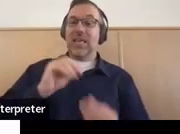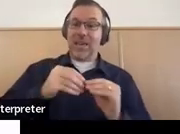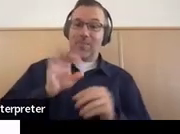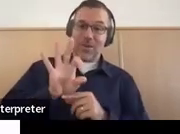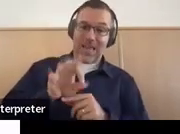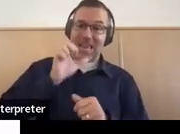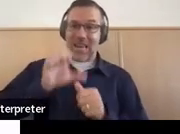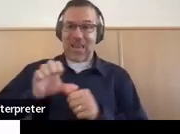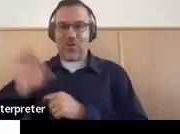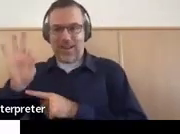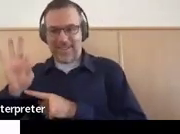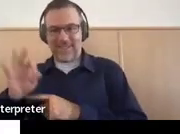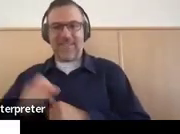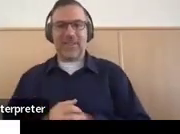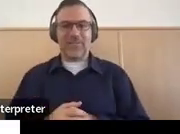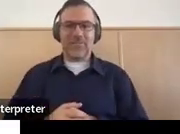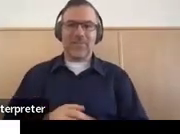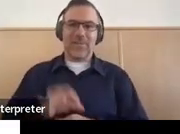will statements.